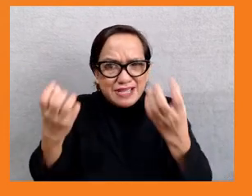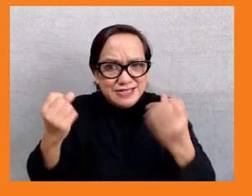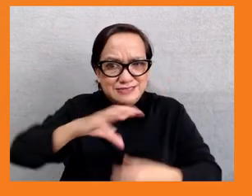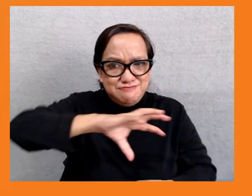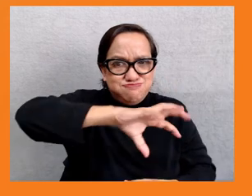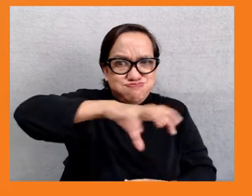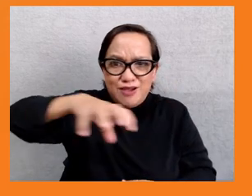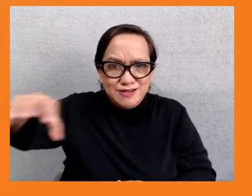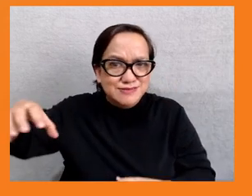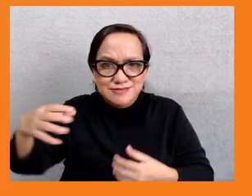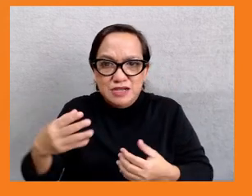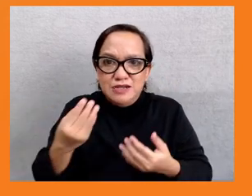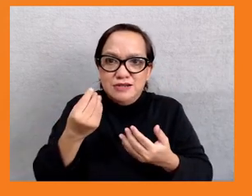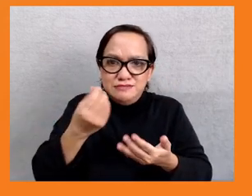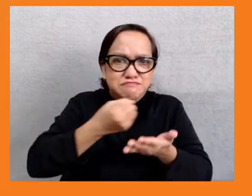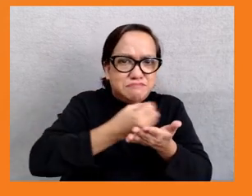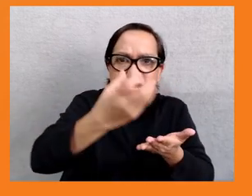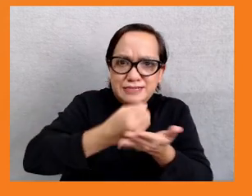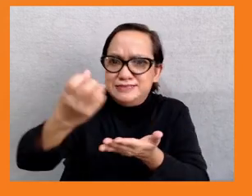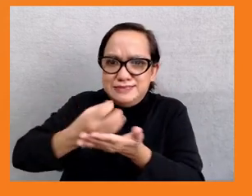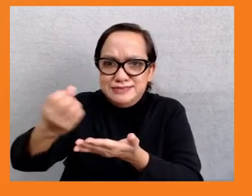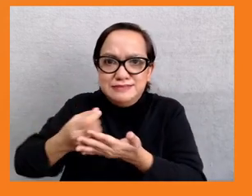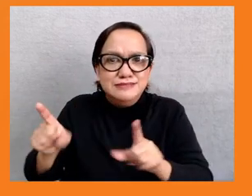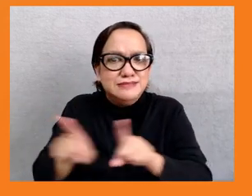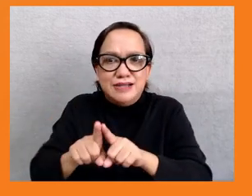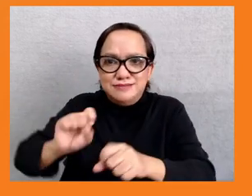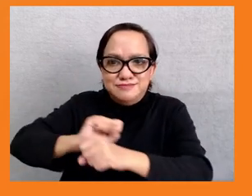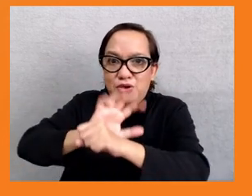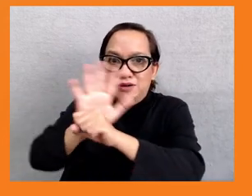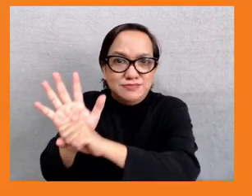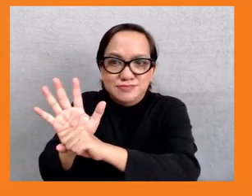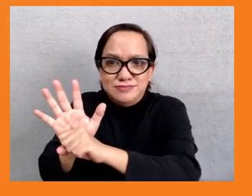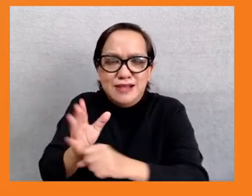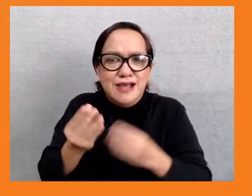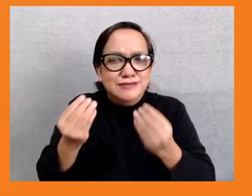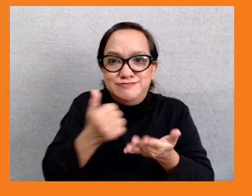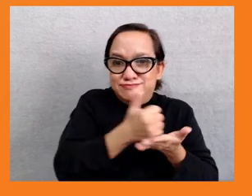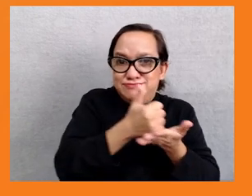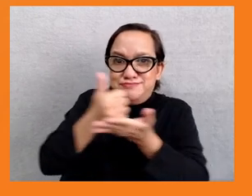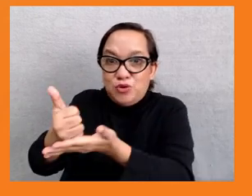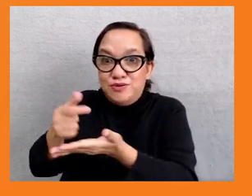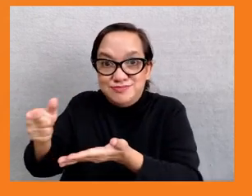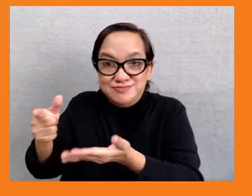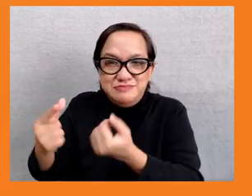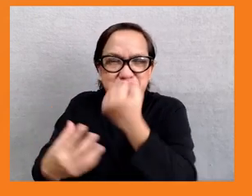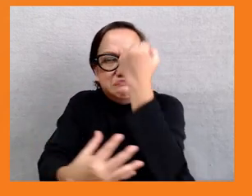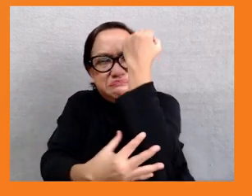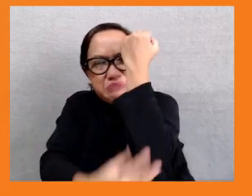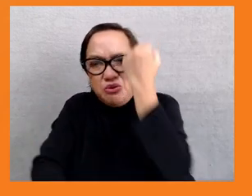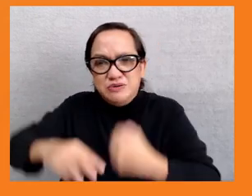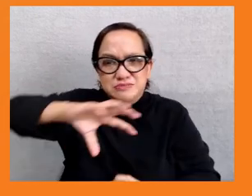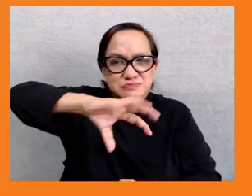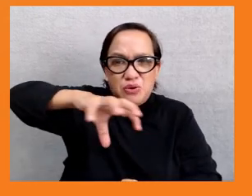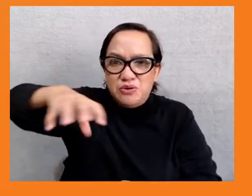with all of the vulnerabilities. Not that they did a perfect job, but they definitely spent beyond their usual